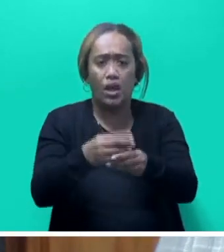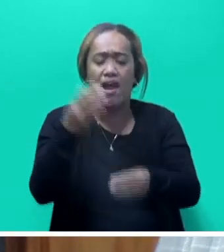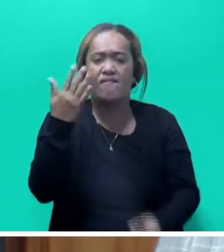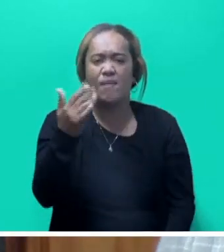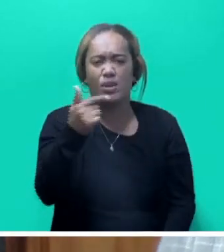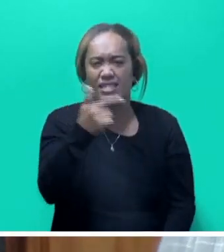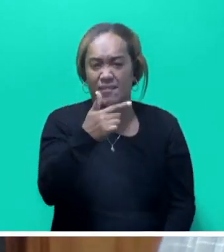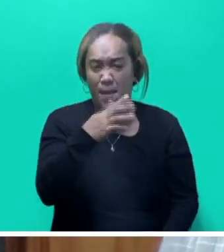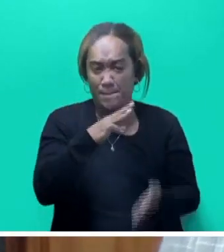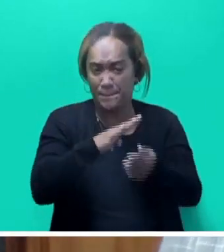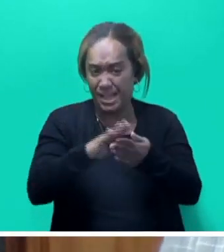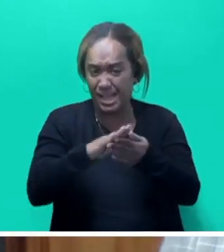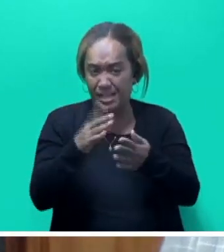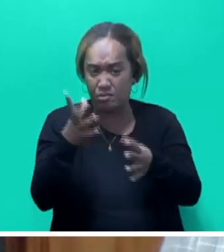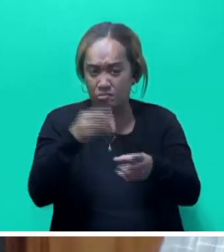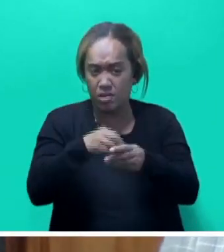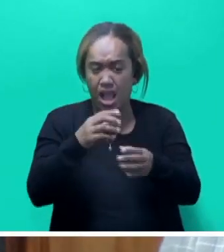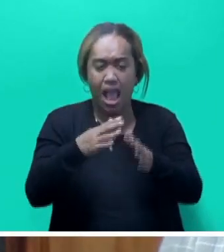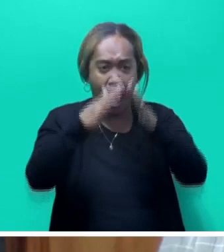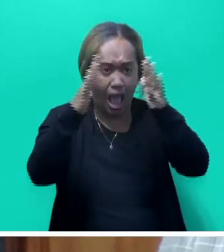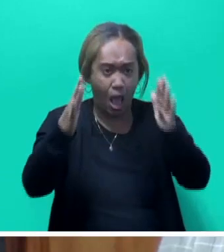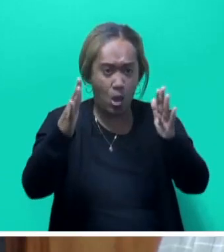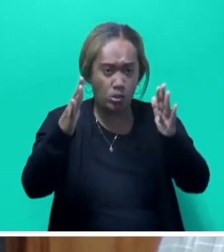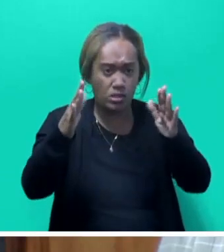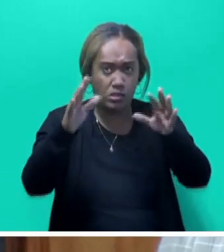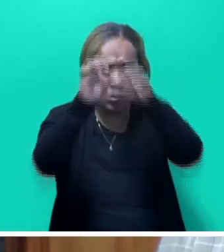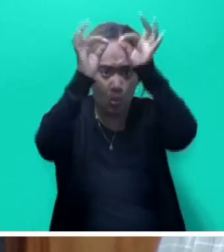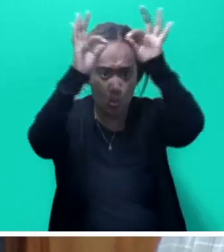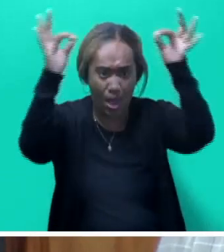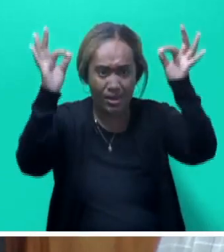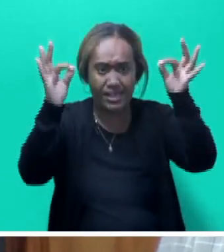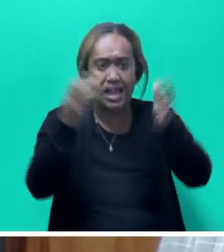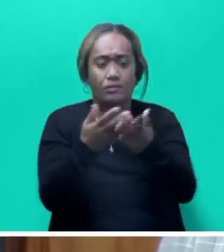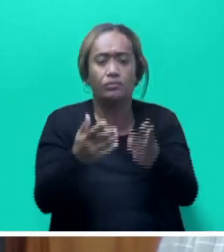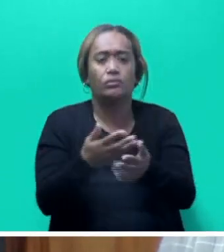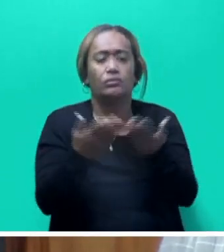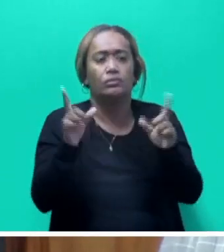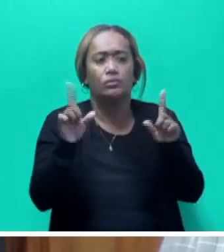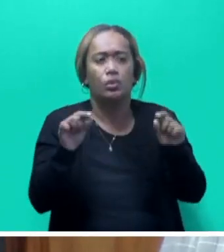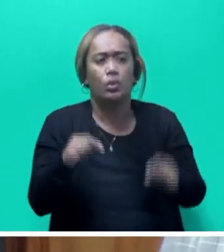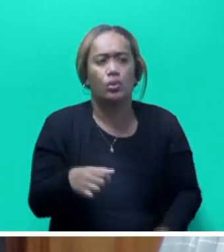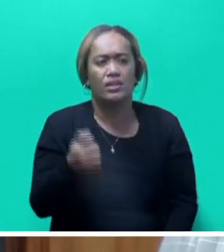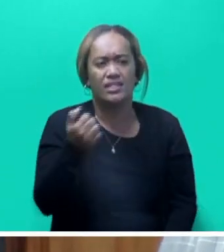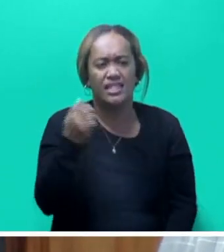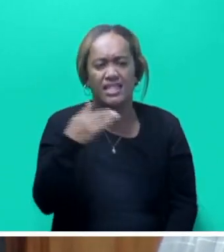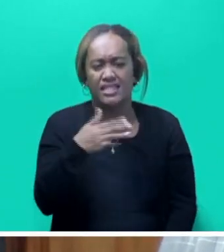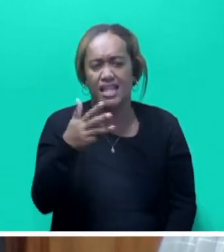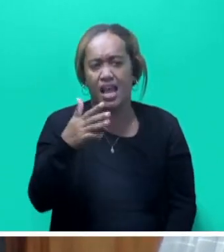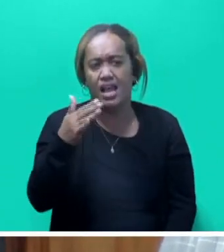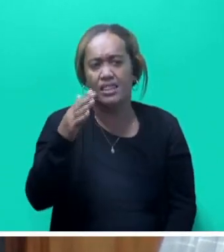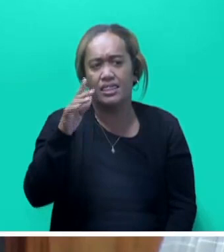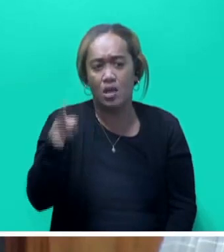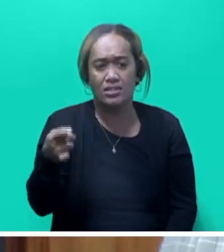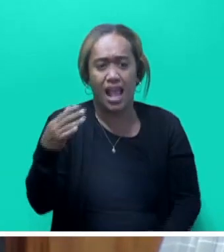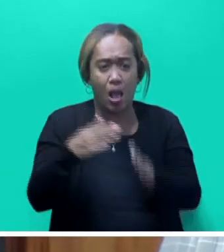wiring and grid extension. This house wiring intends to connect an additional 6695 houses to the grid, which will benefit a total of